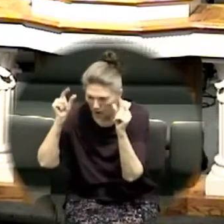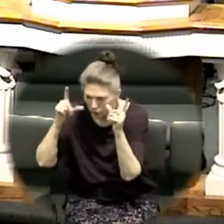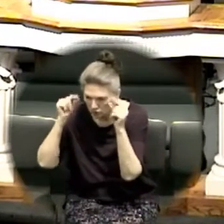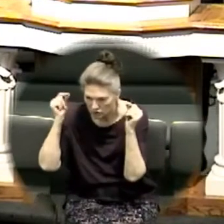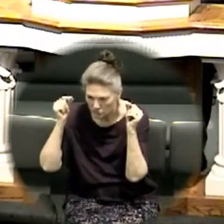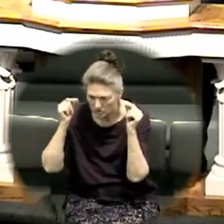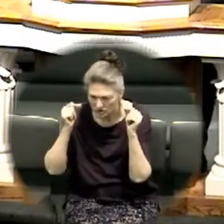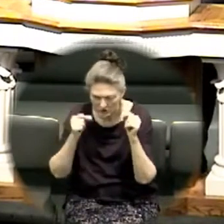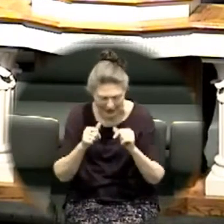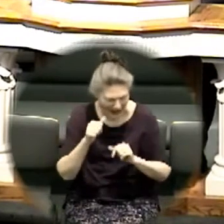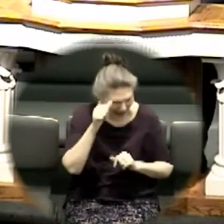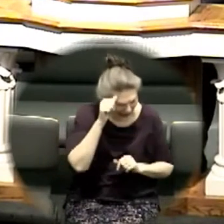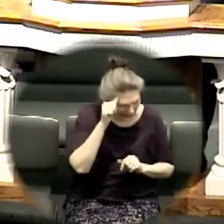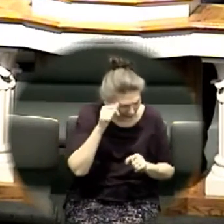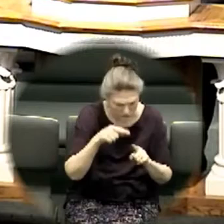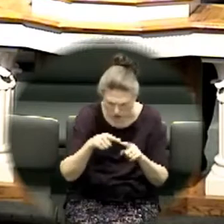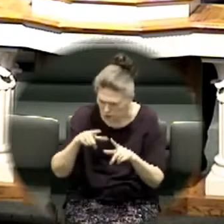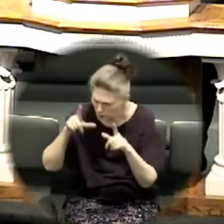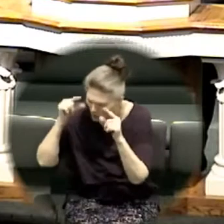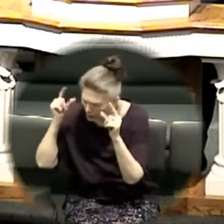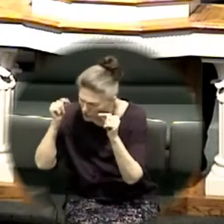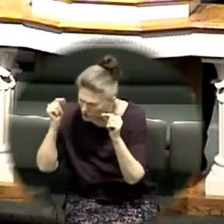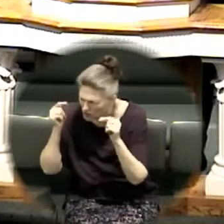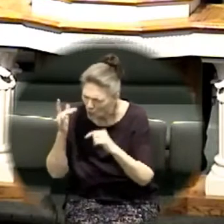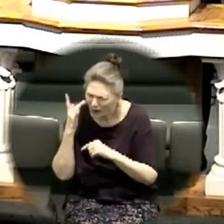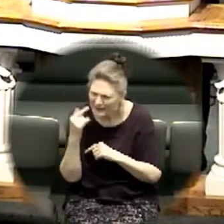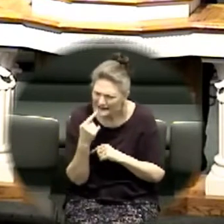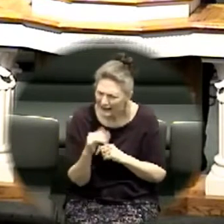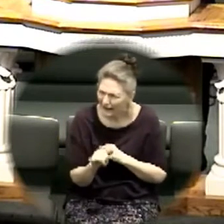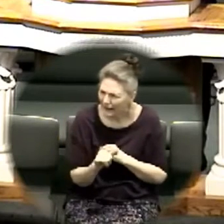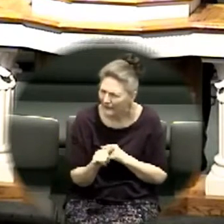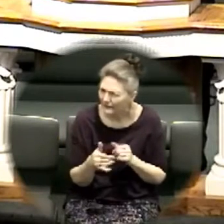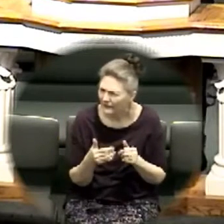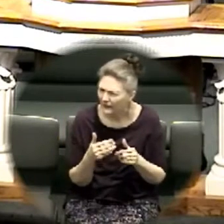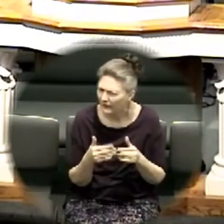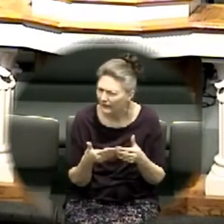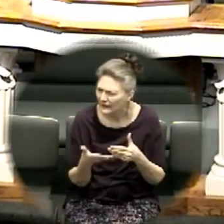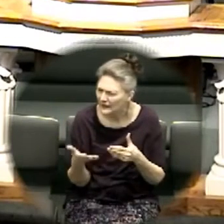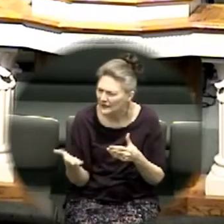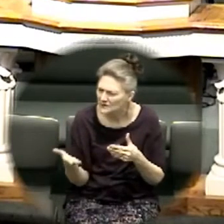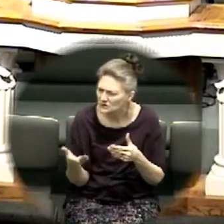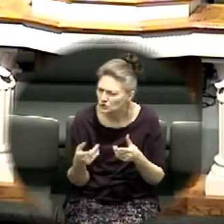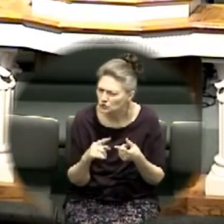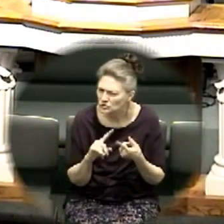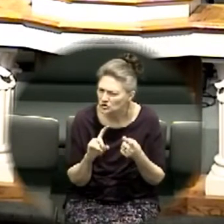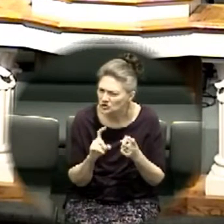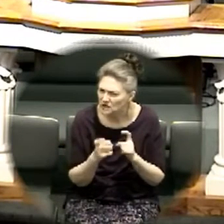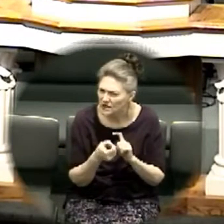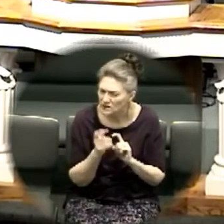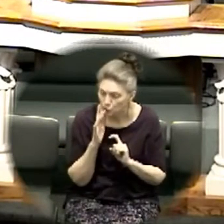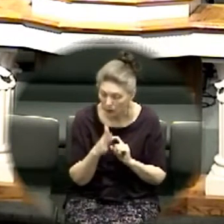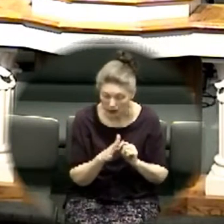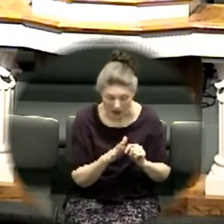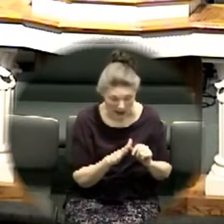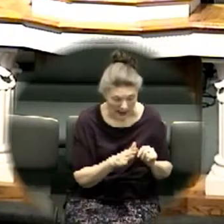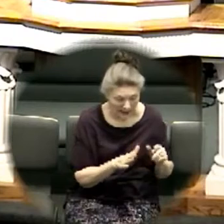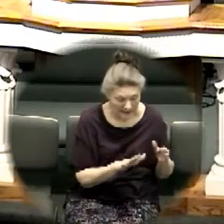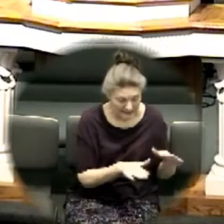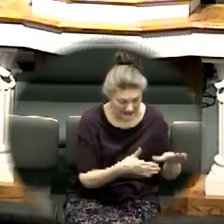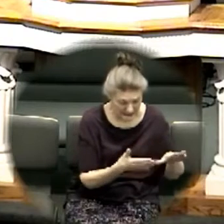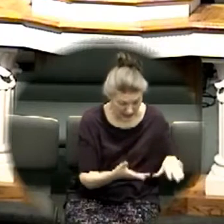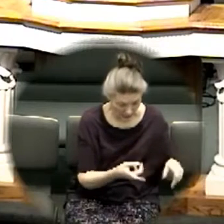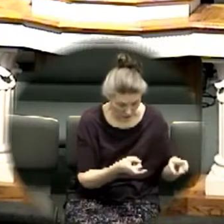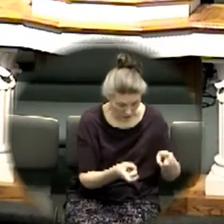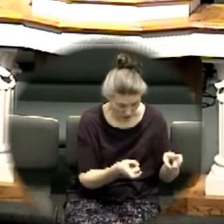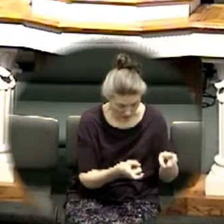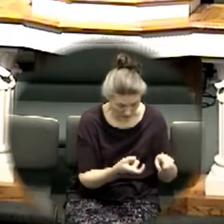to Moses because things were about to change it reigned death reigned from Adam to Moses that